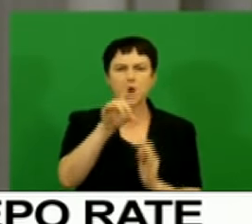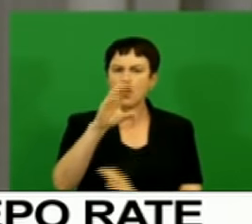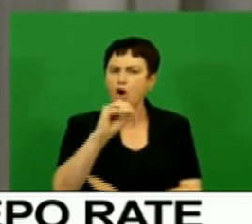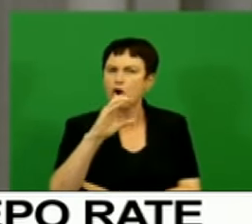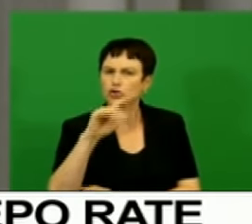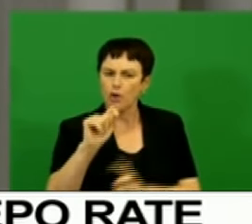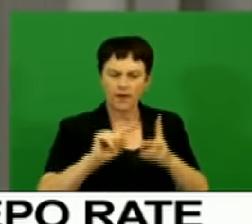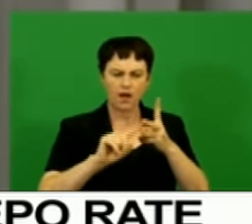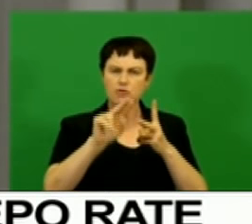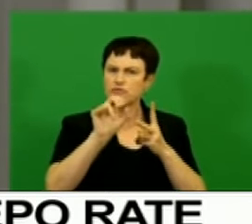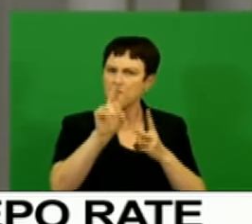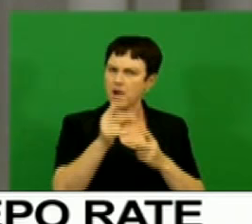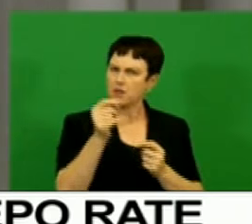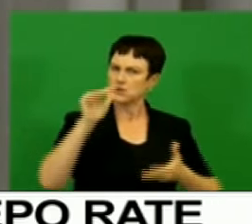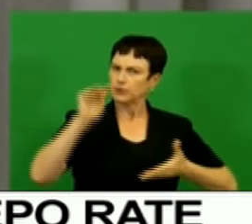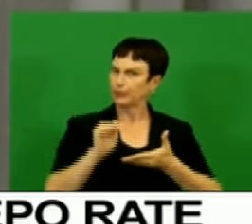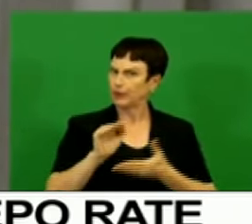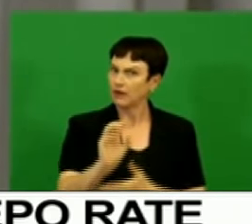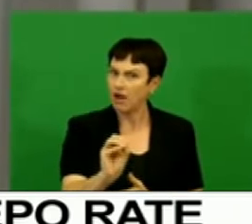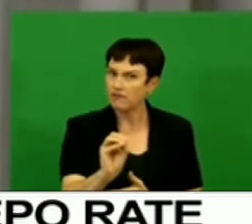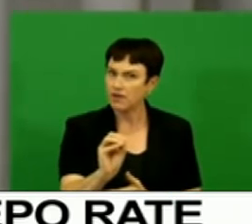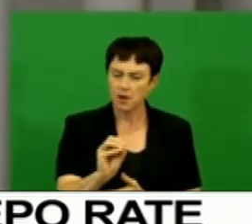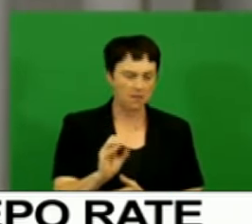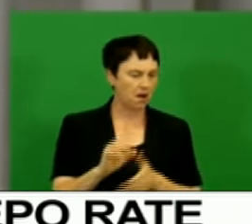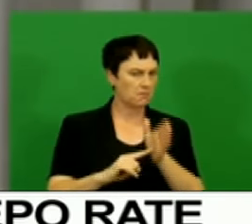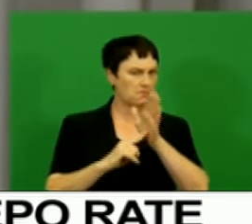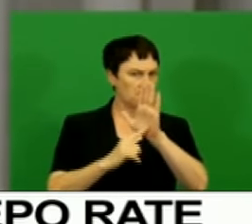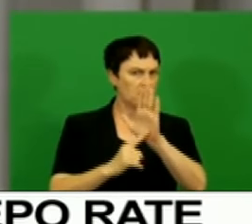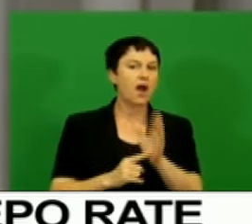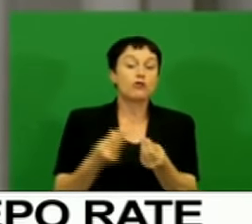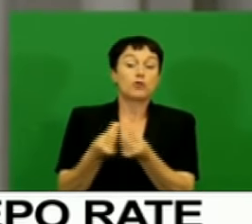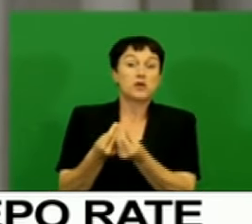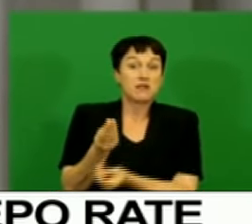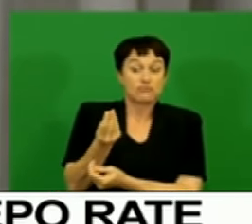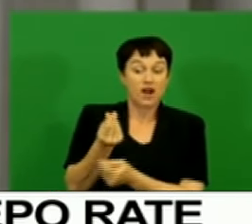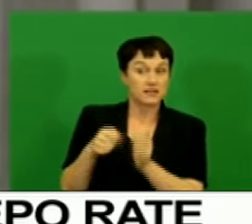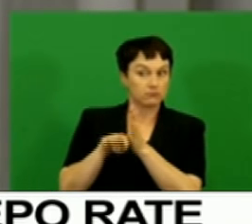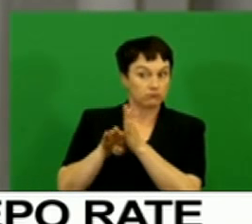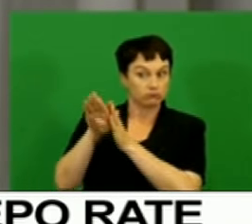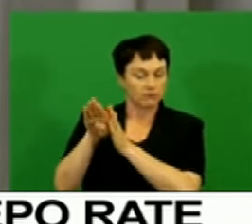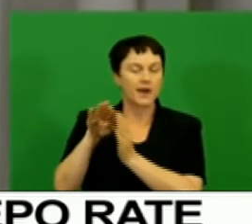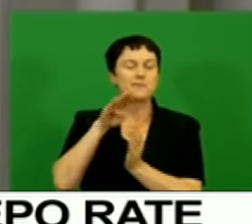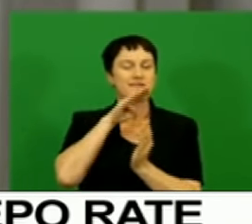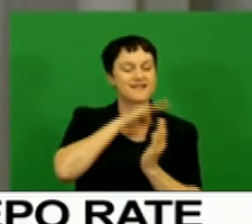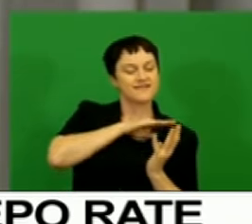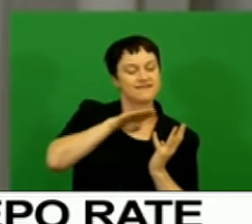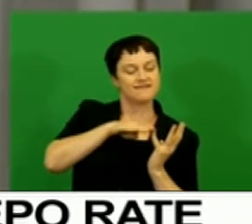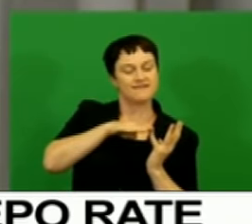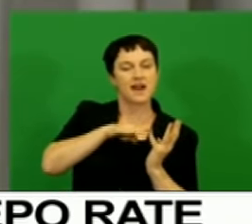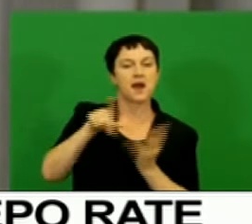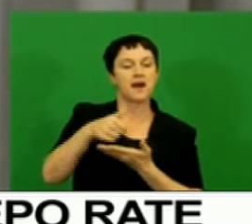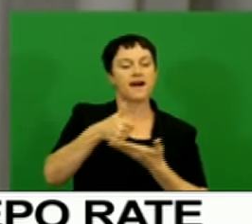November. However, improved commodity prices are expected to help the sector in the